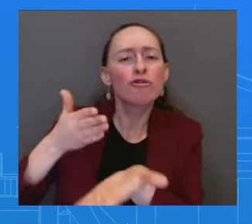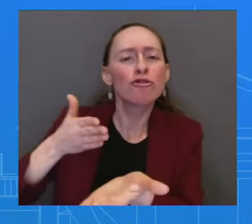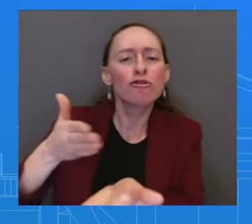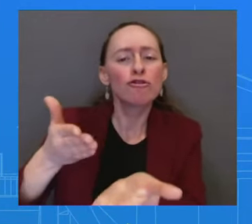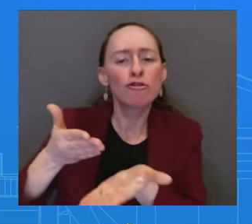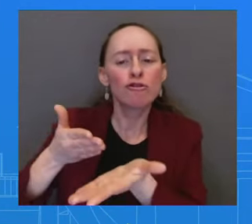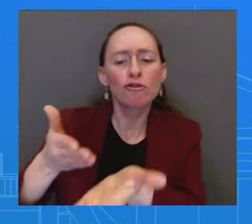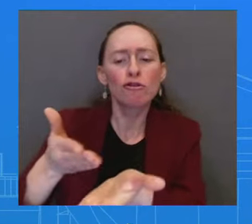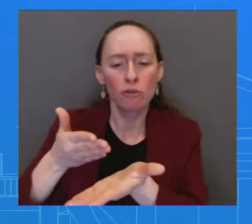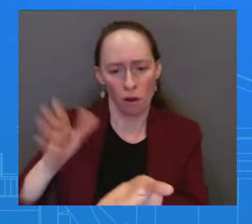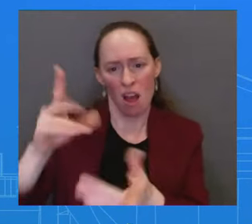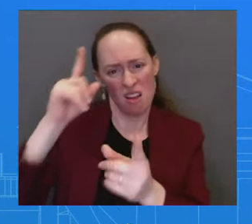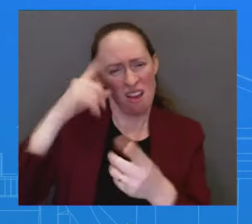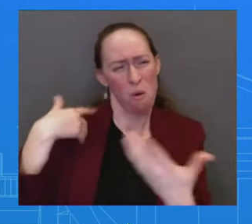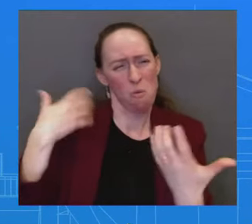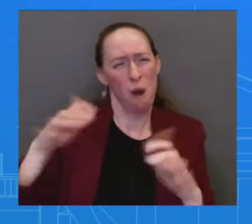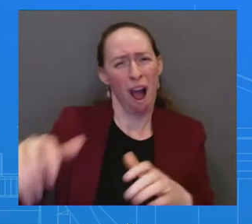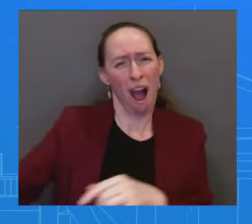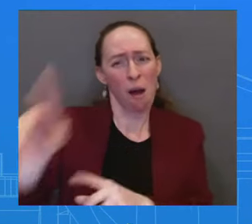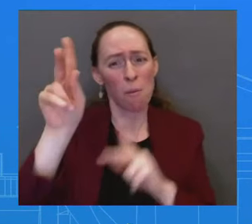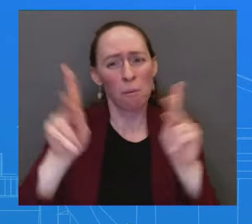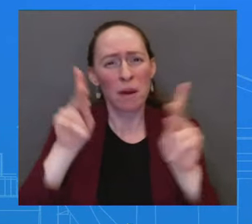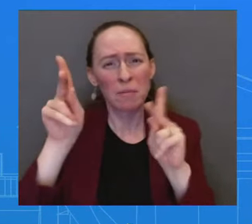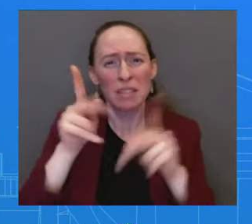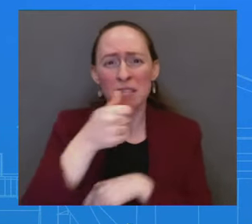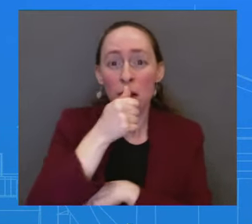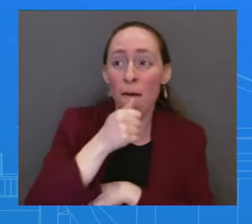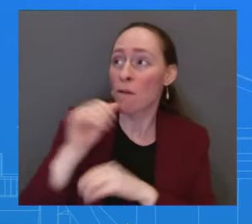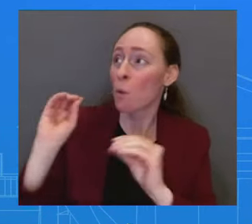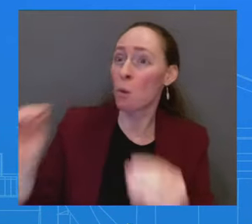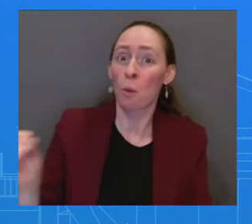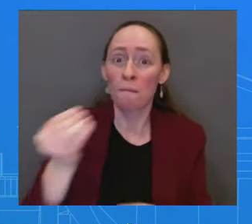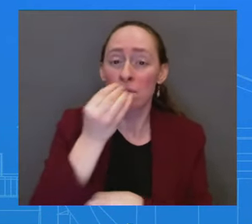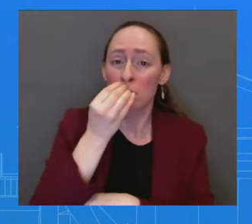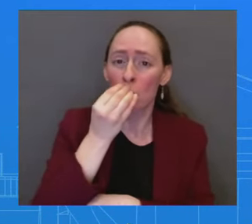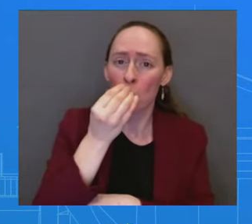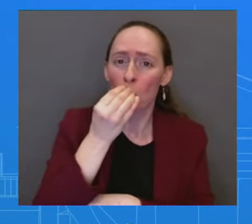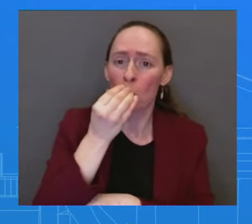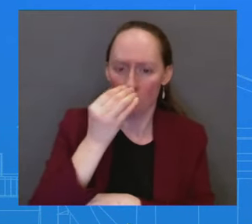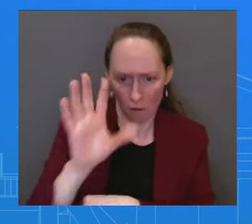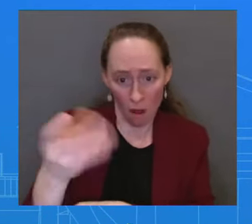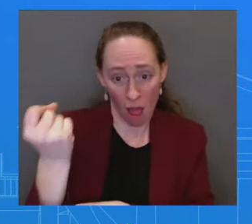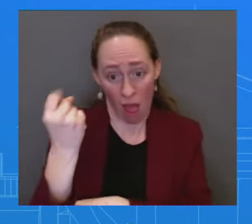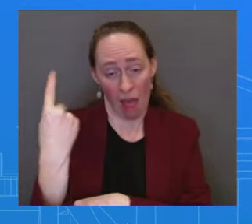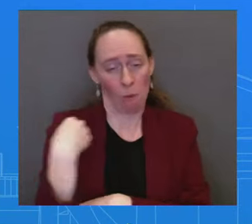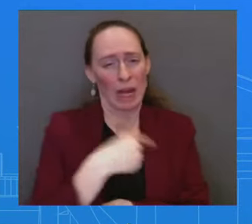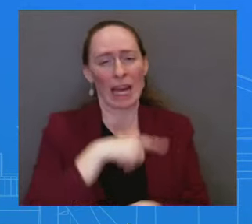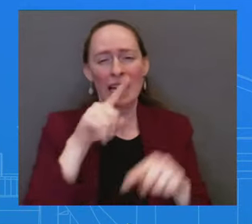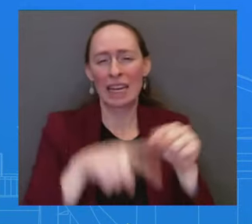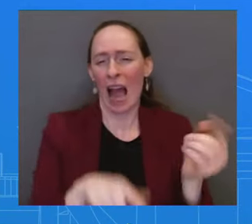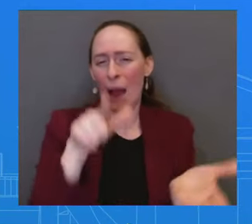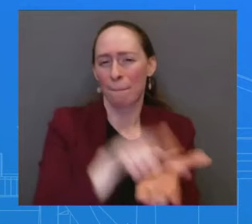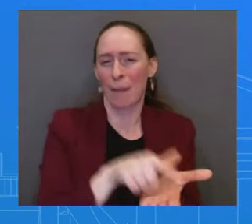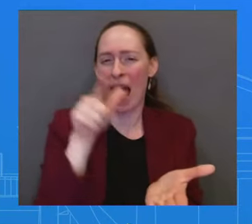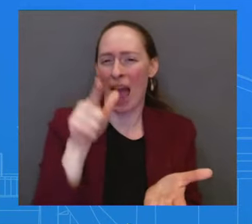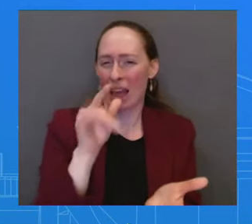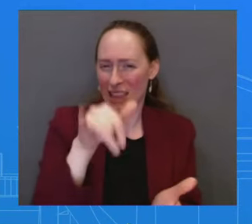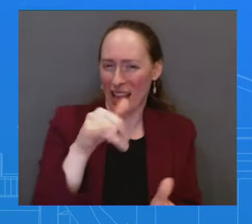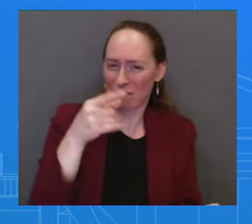allow, and I'm happy to get you the exact language, Ed, but it does not allow for the transfer or the